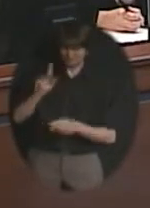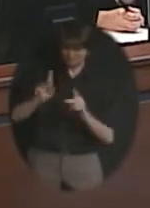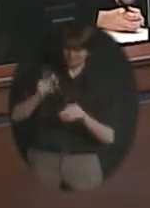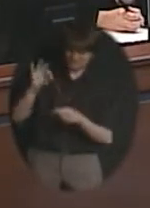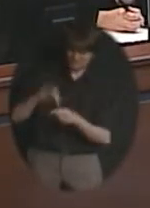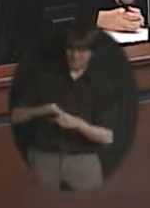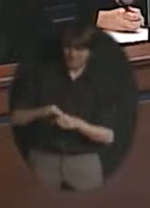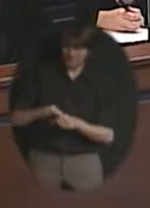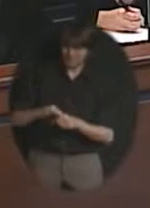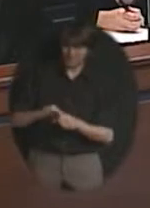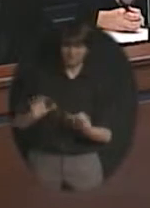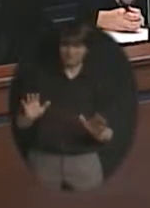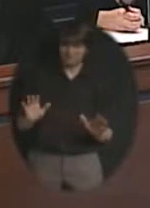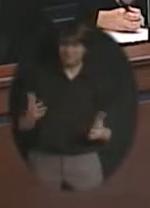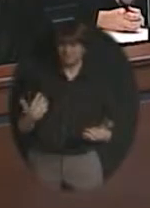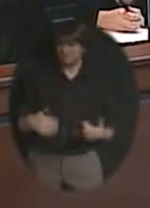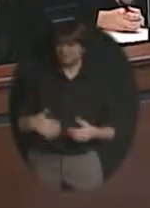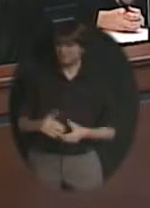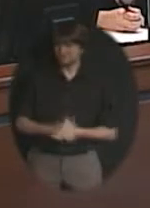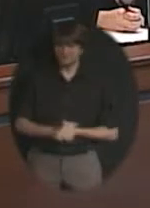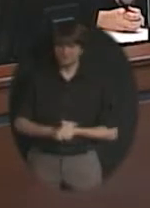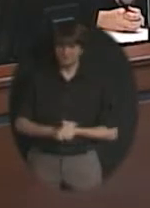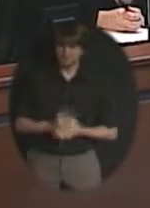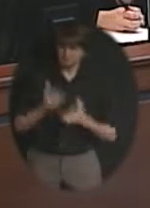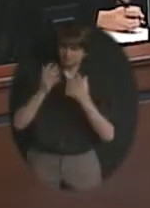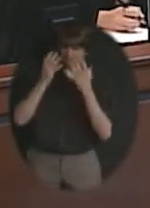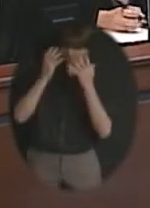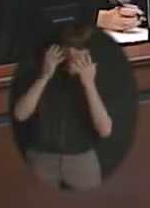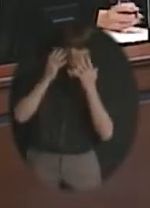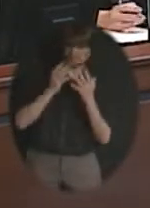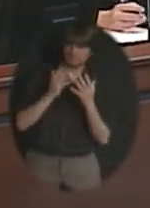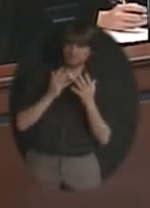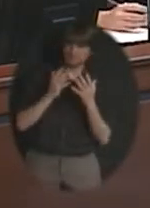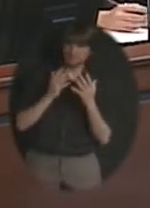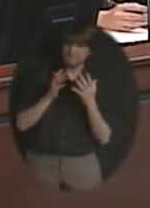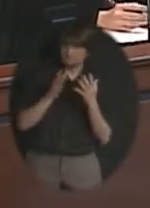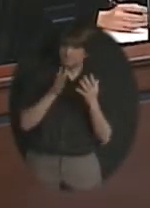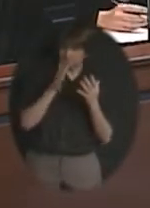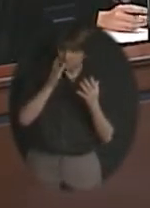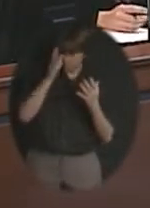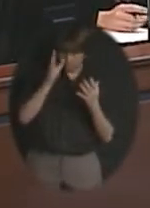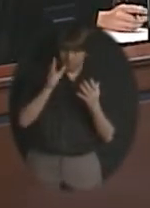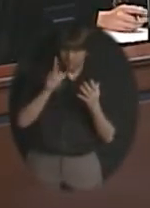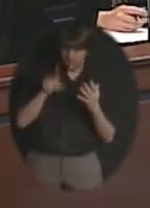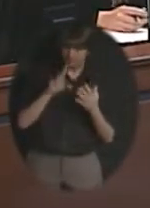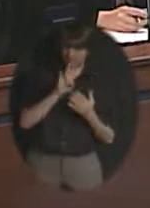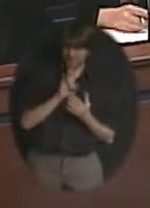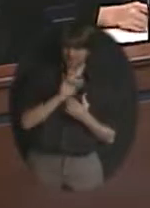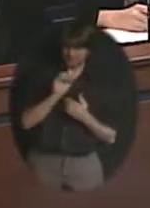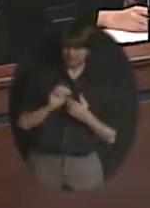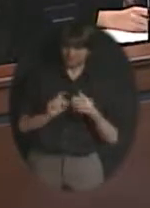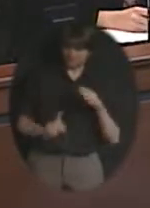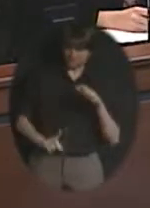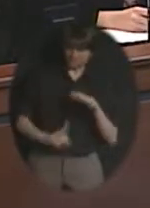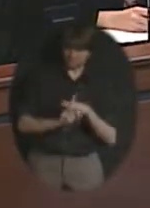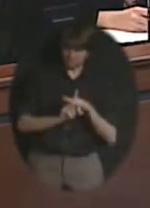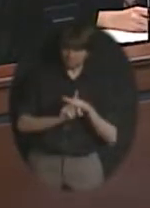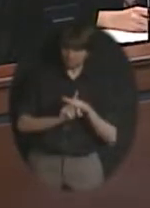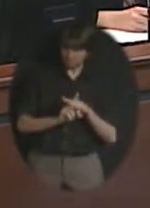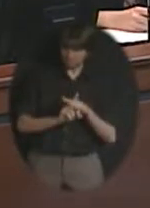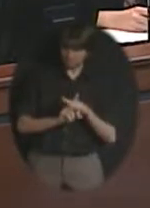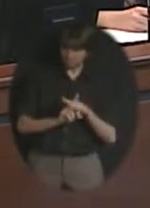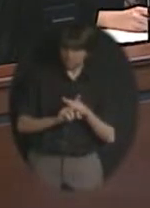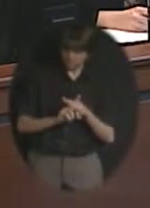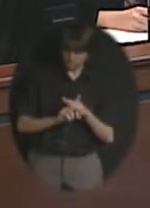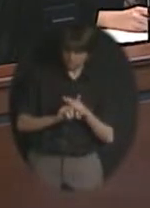a you know it's a sad commentary and the fact that we only get seven people turning out for such an important you know election as